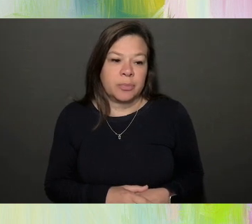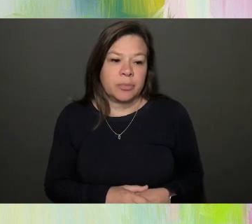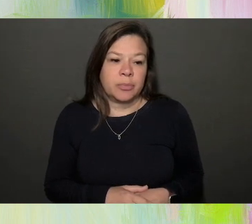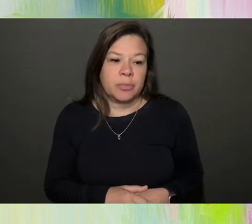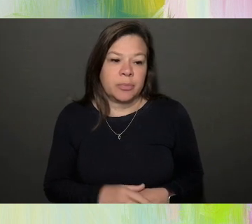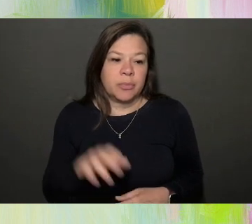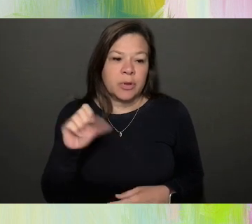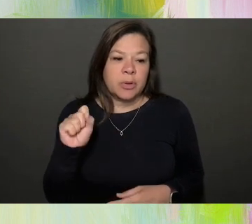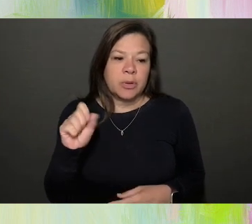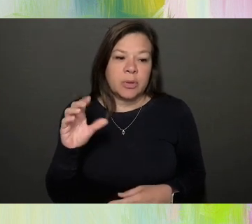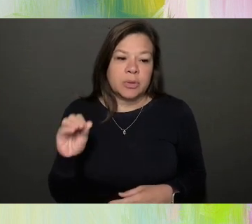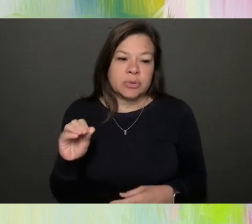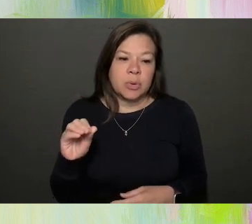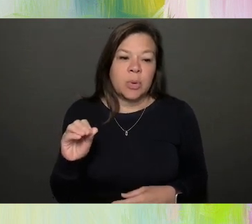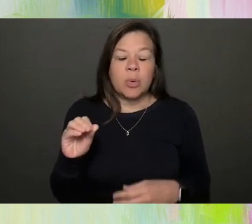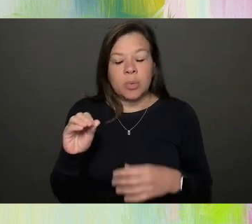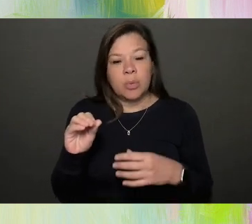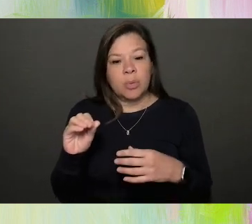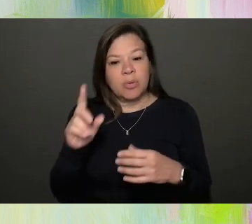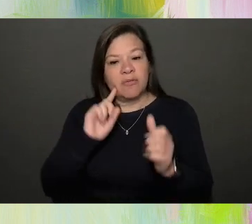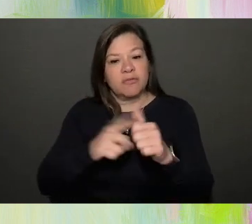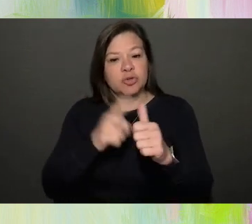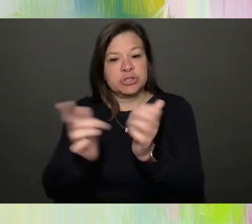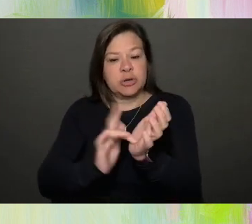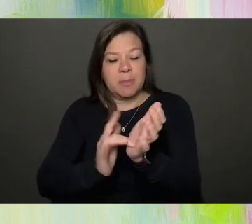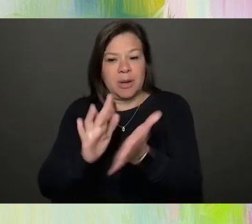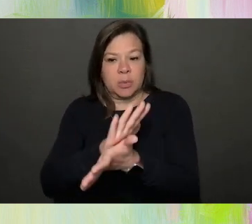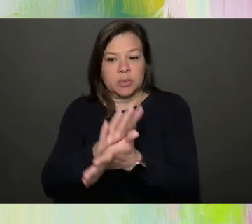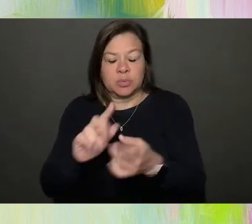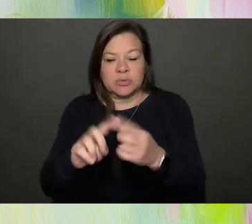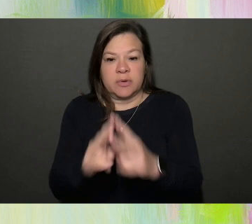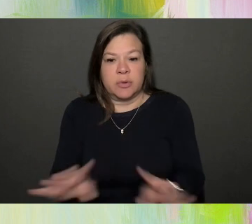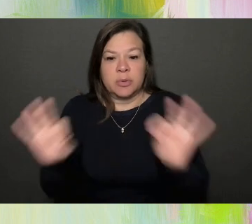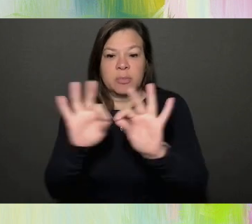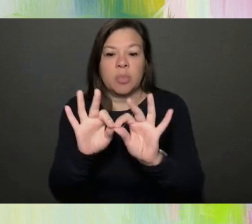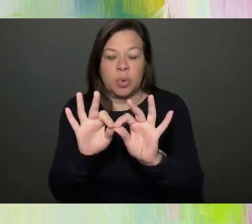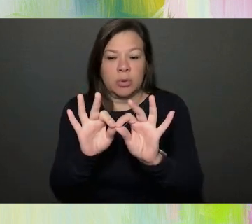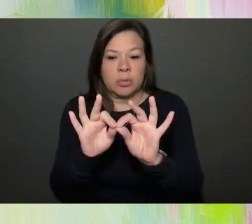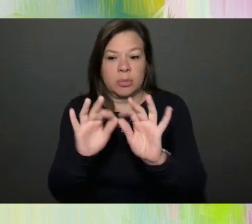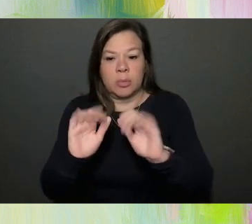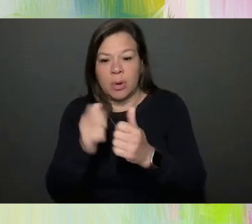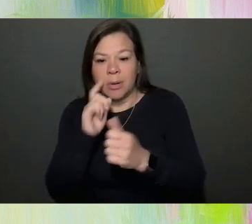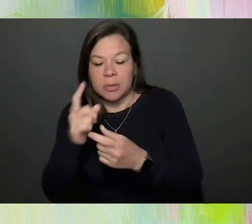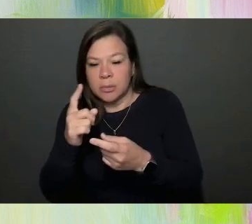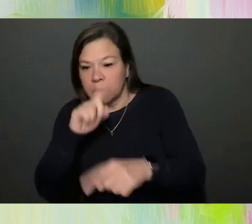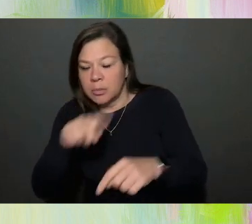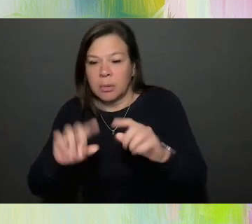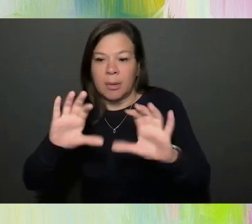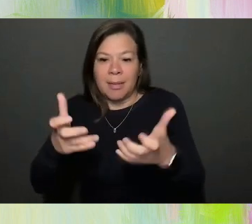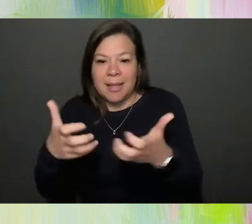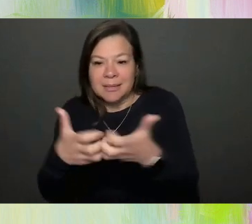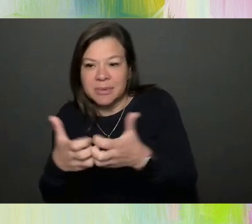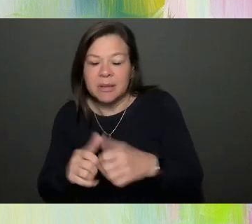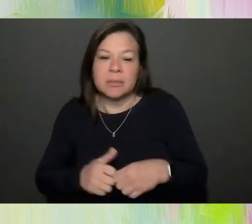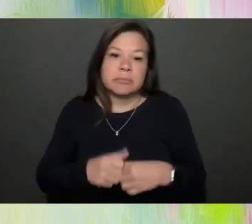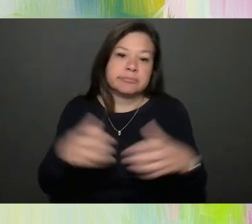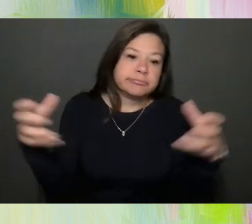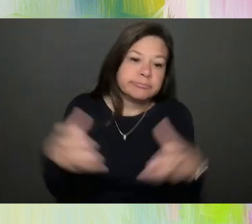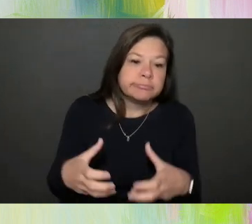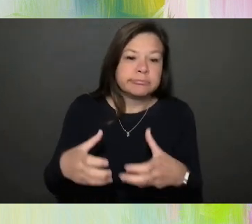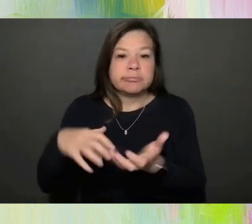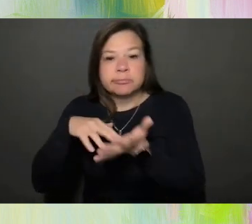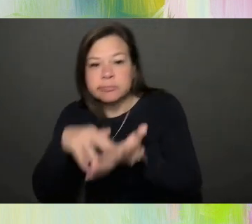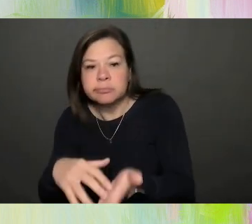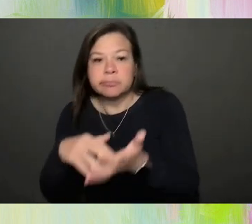school is, is super important in, in one way that where, that's where you meet all your classmates and you get together and you study together and,